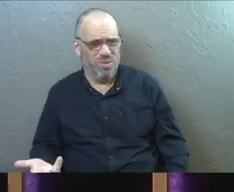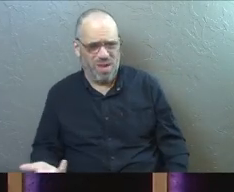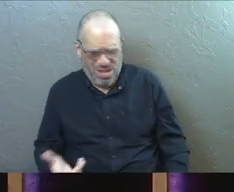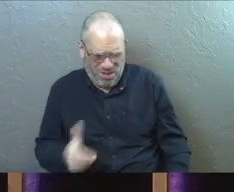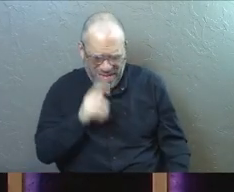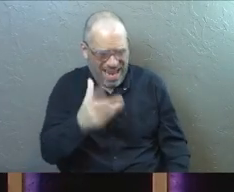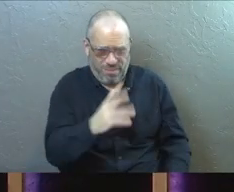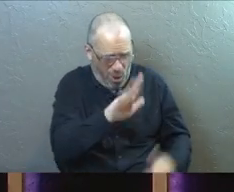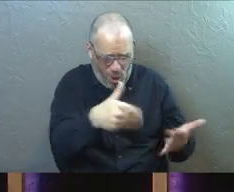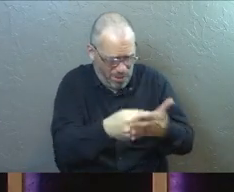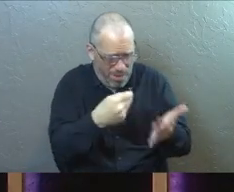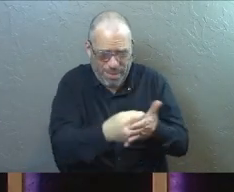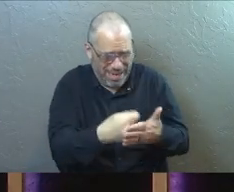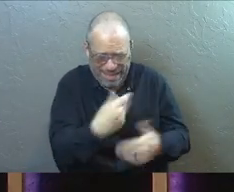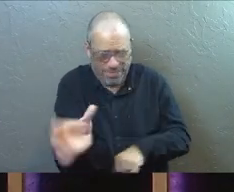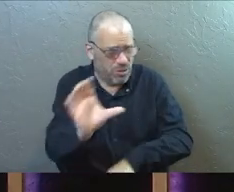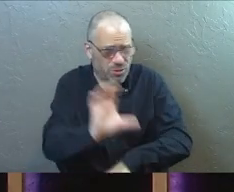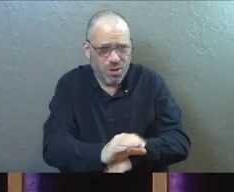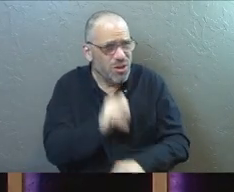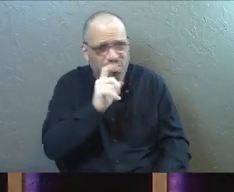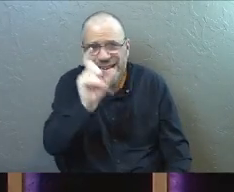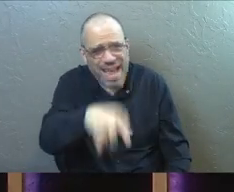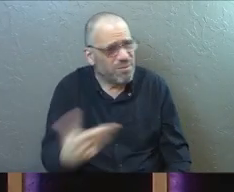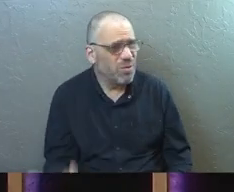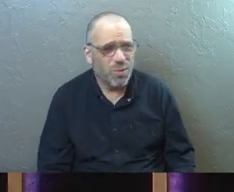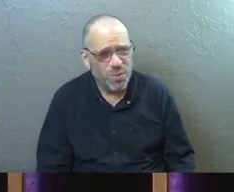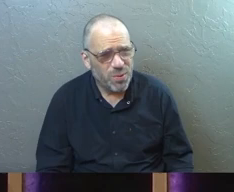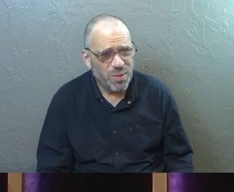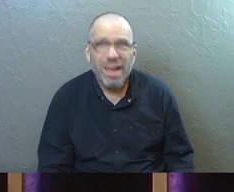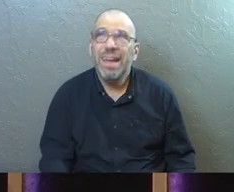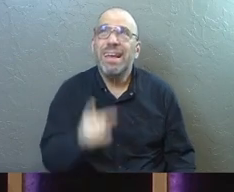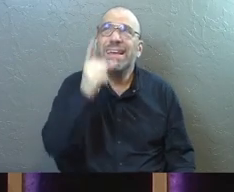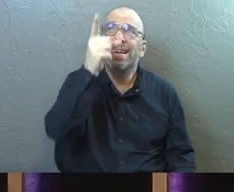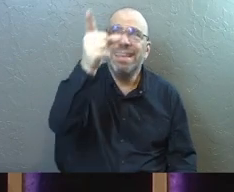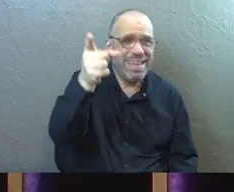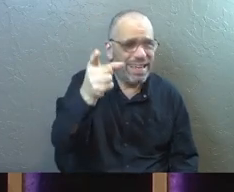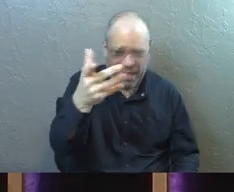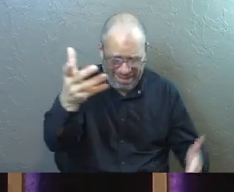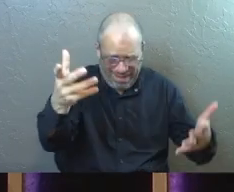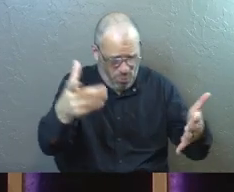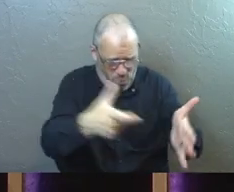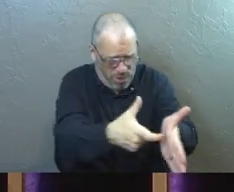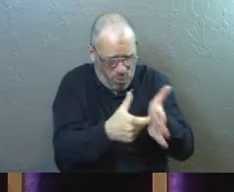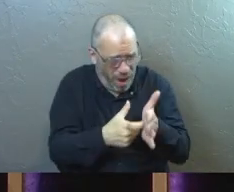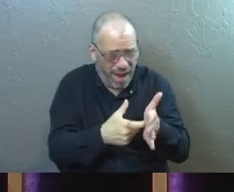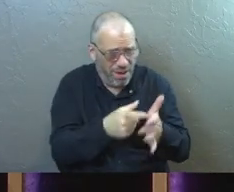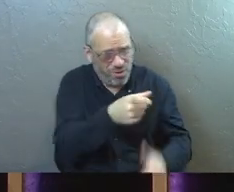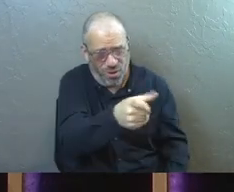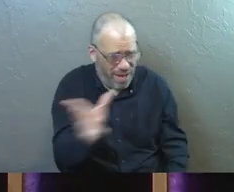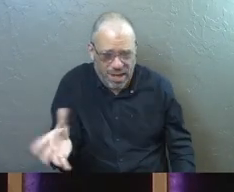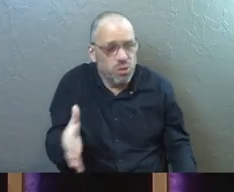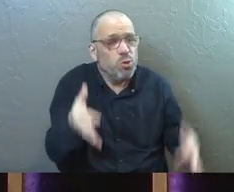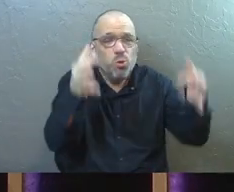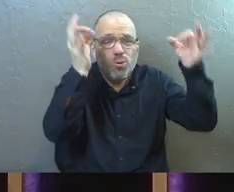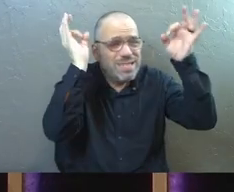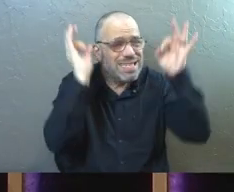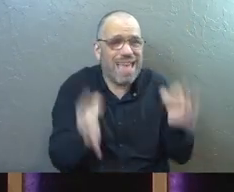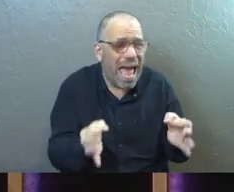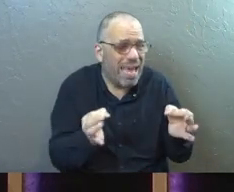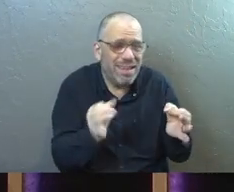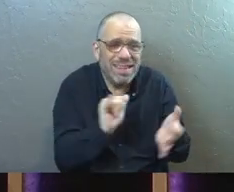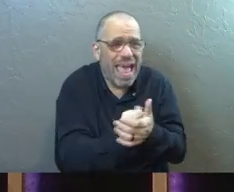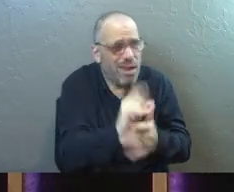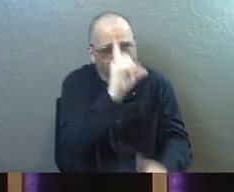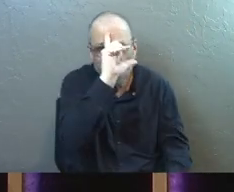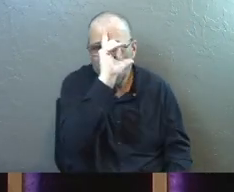You didn't have to give all your money to the church. You didn't have to. God had actually not even required that of you. You had decided to